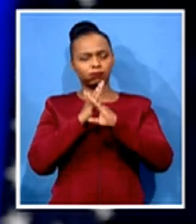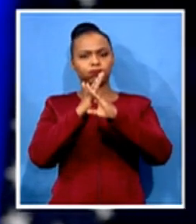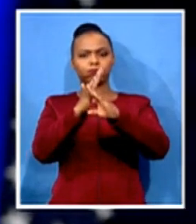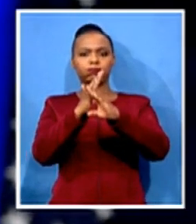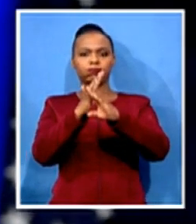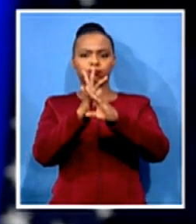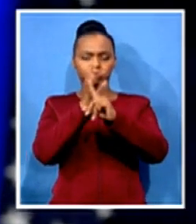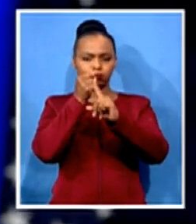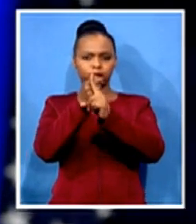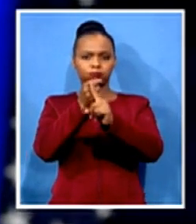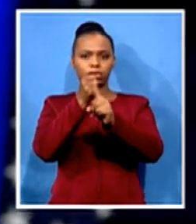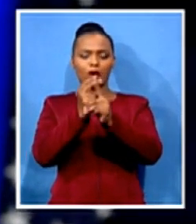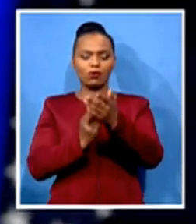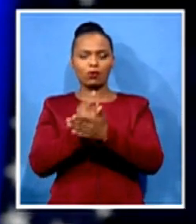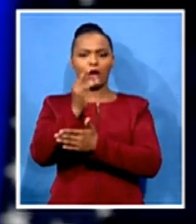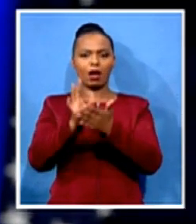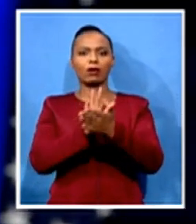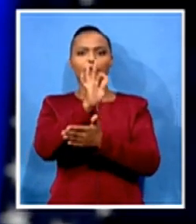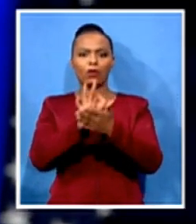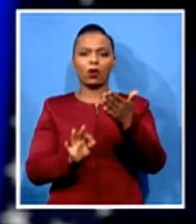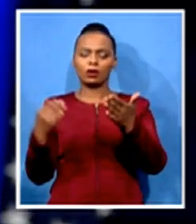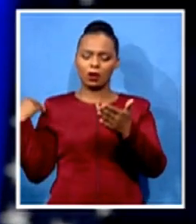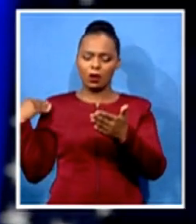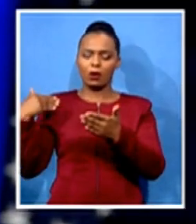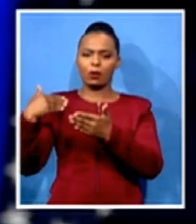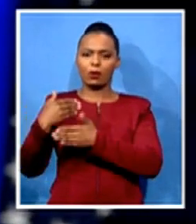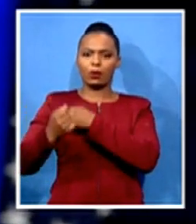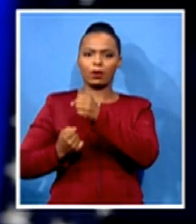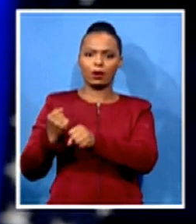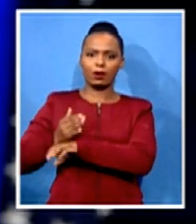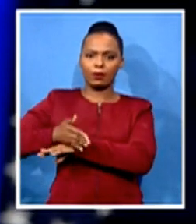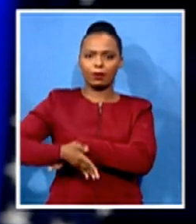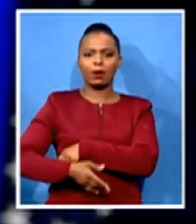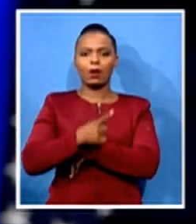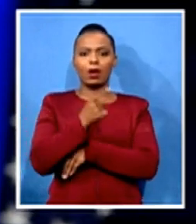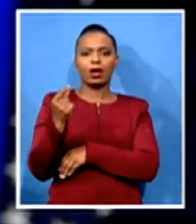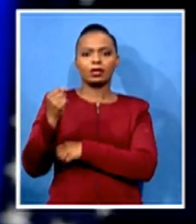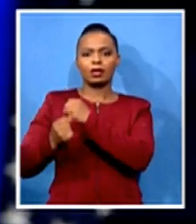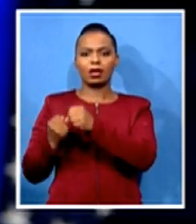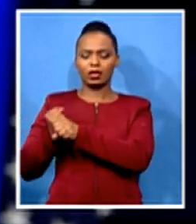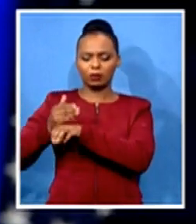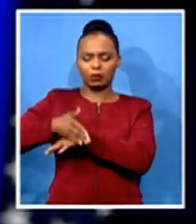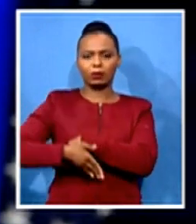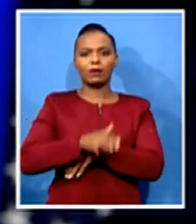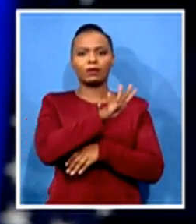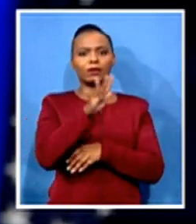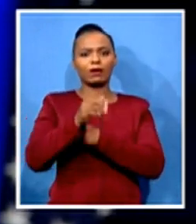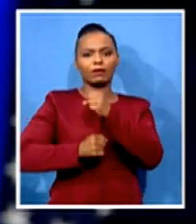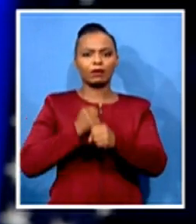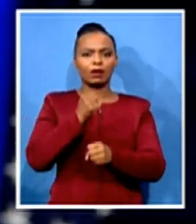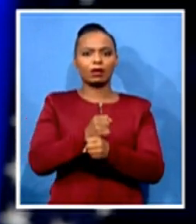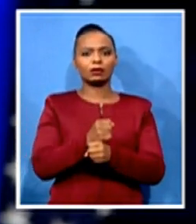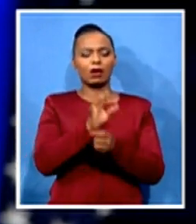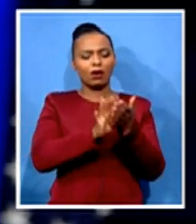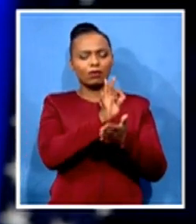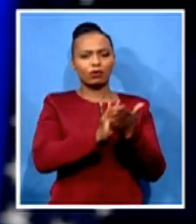100 years ago with the 19th Amendment, 55 years ago with the Voting Rights Act, and now in 2020